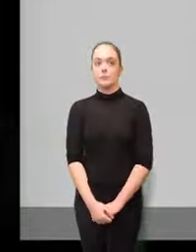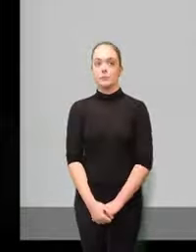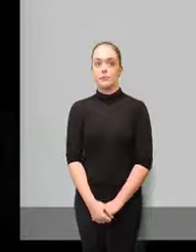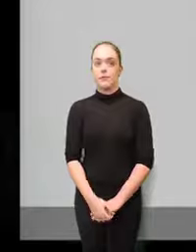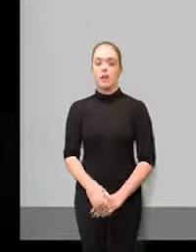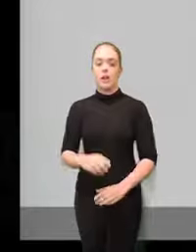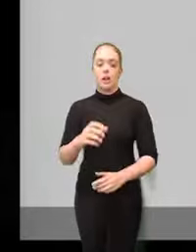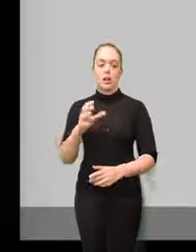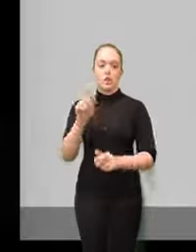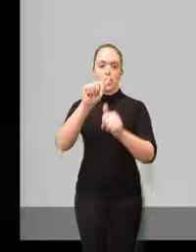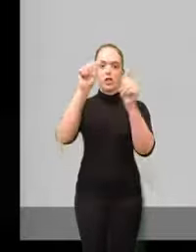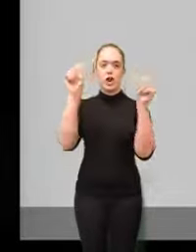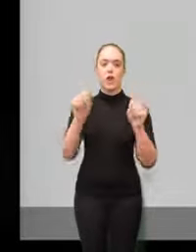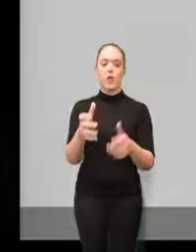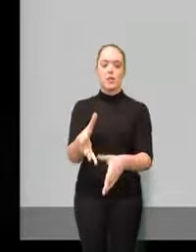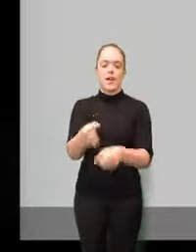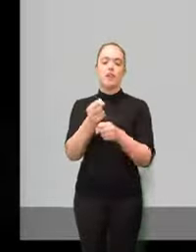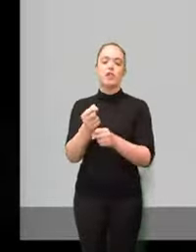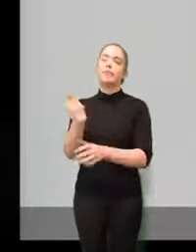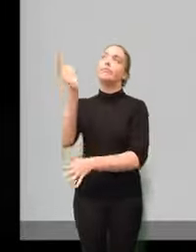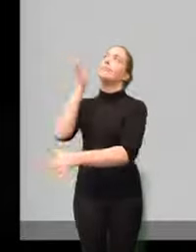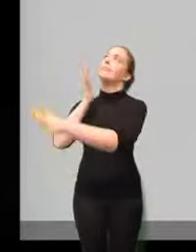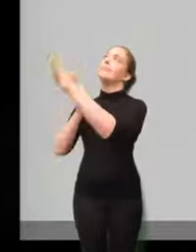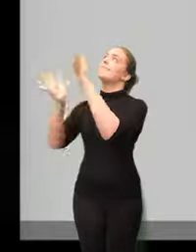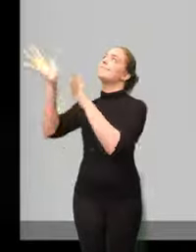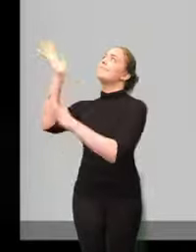shadows captured from another era